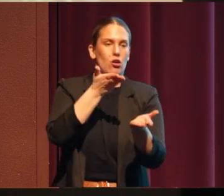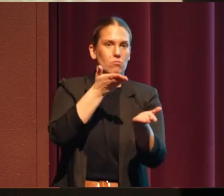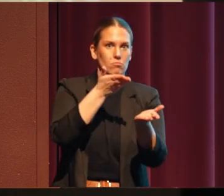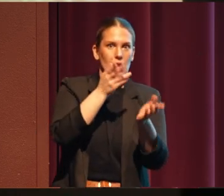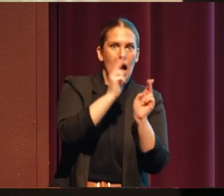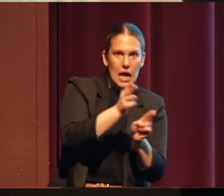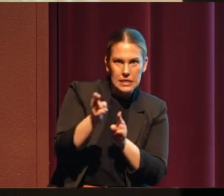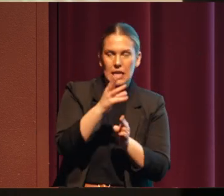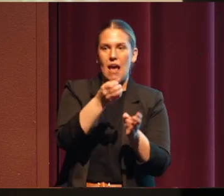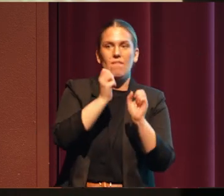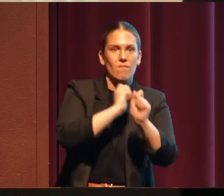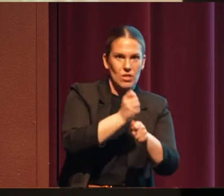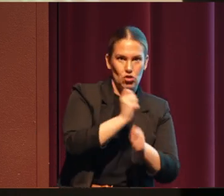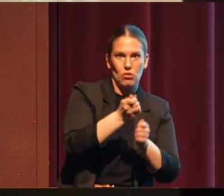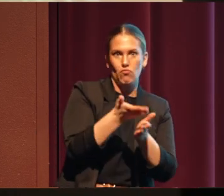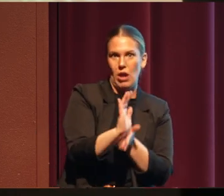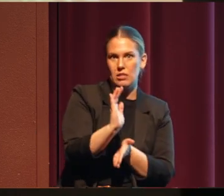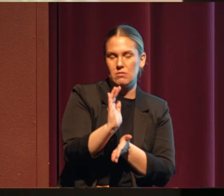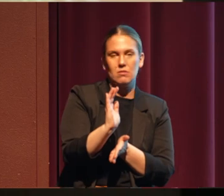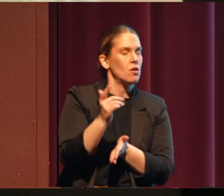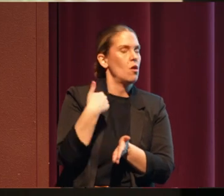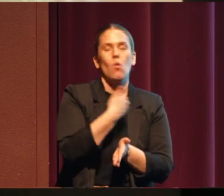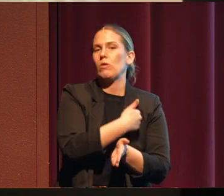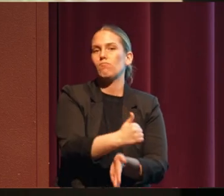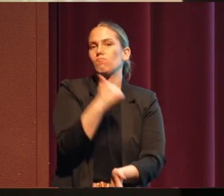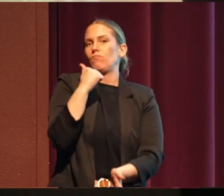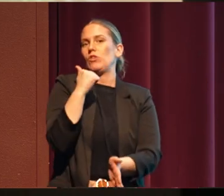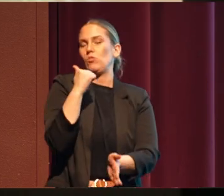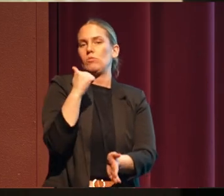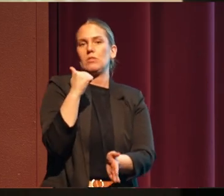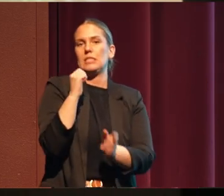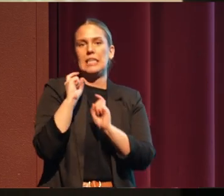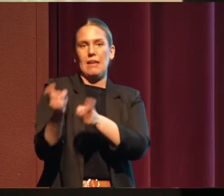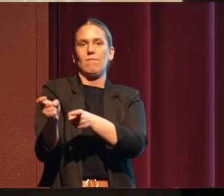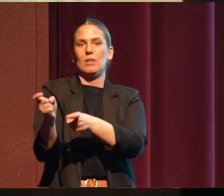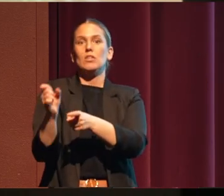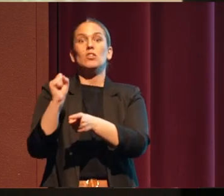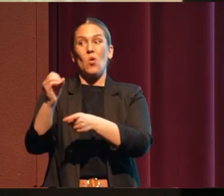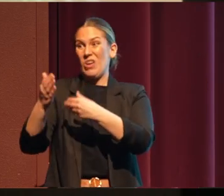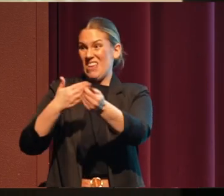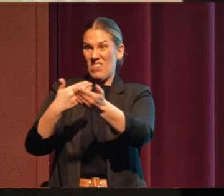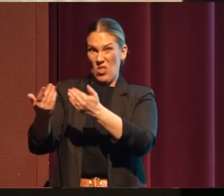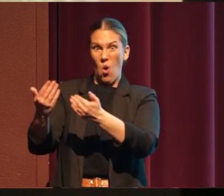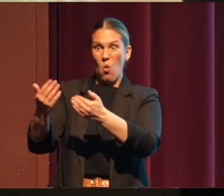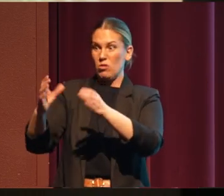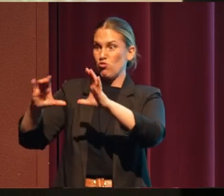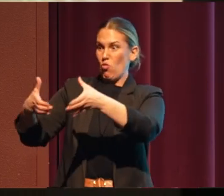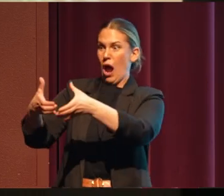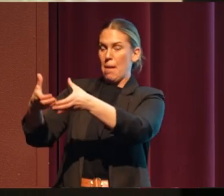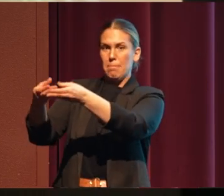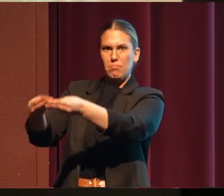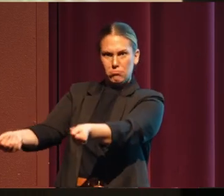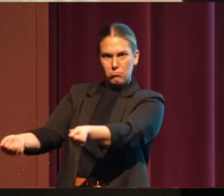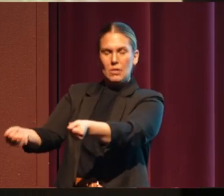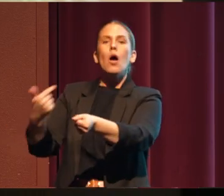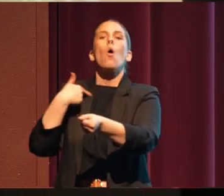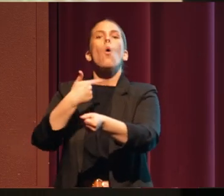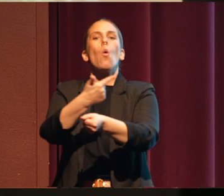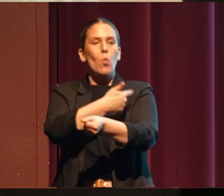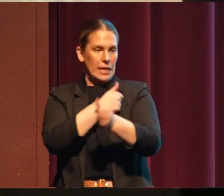and we refuse to give them up. And so even though we were terminated, we retained those rights. But what happened